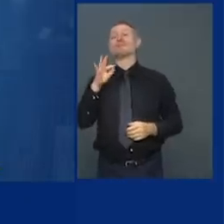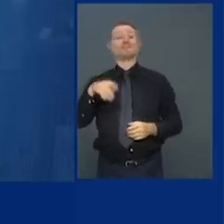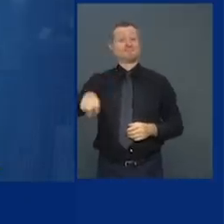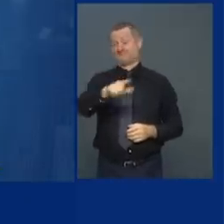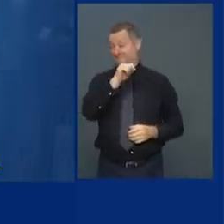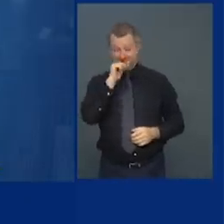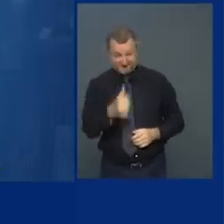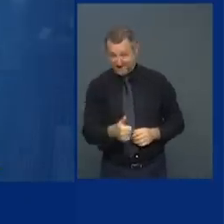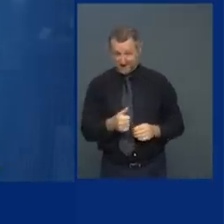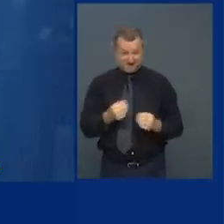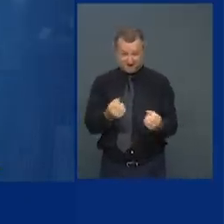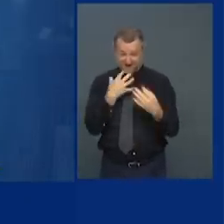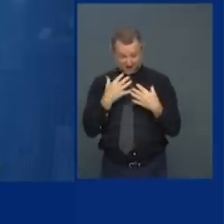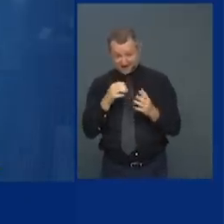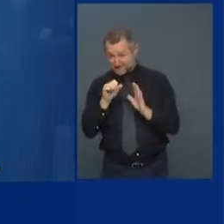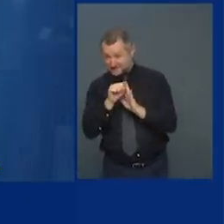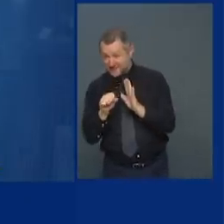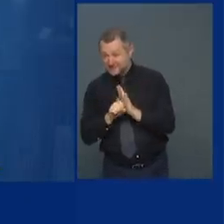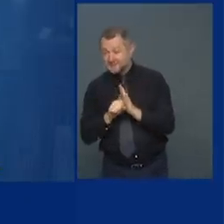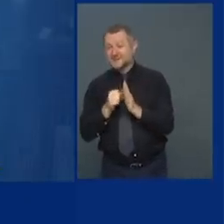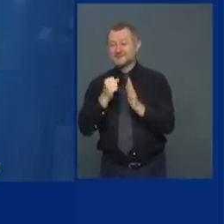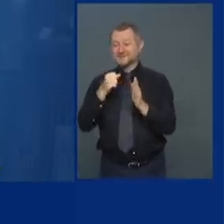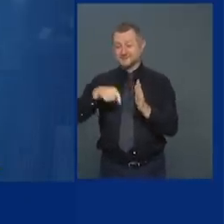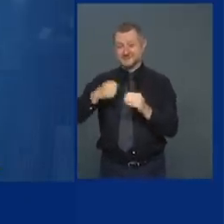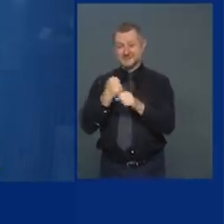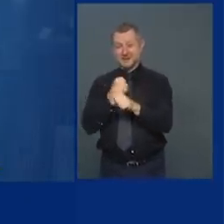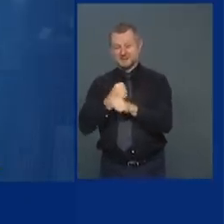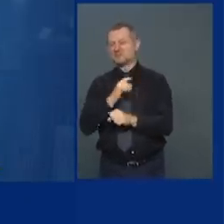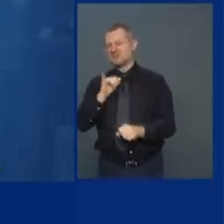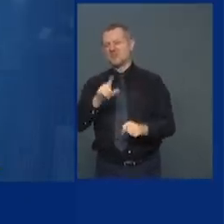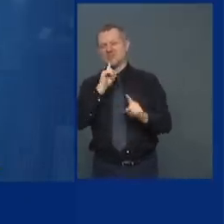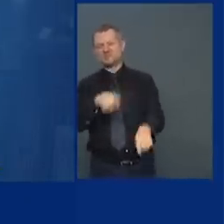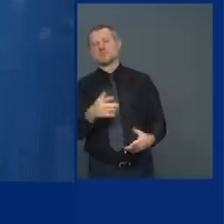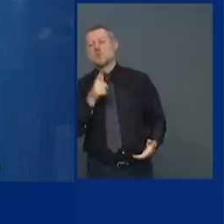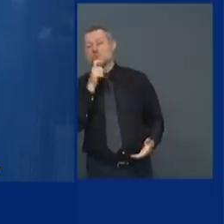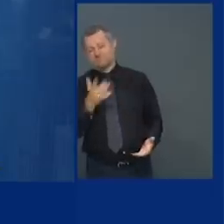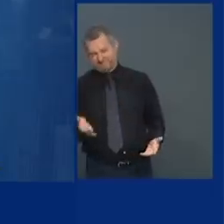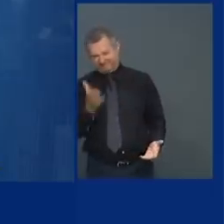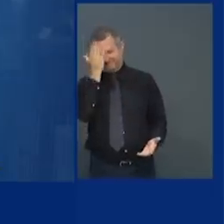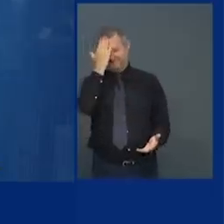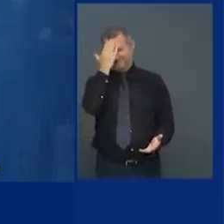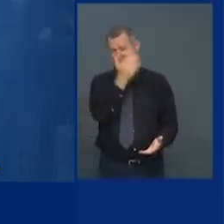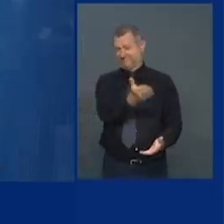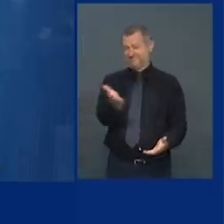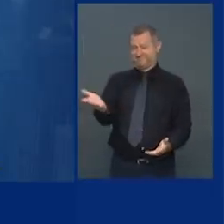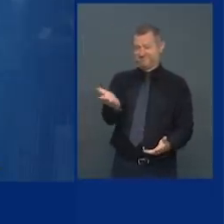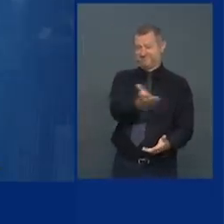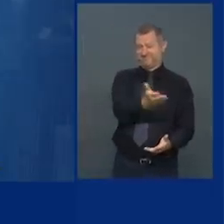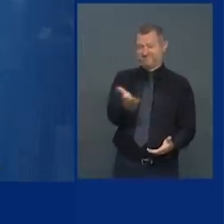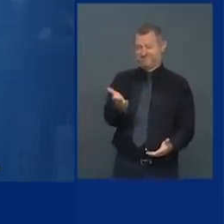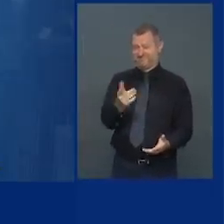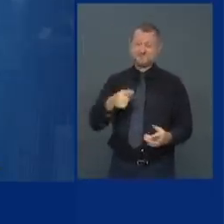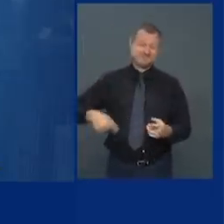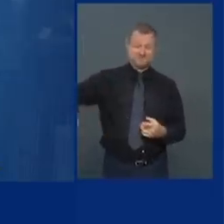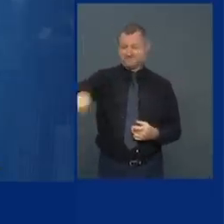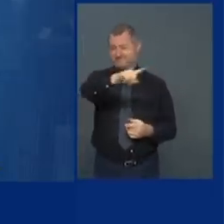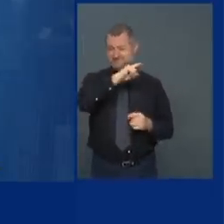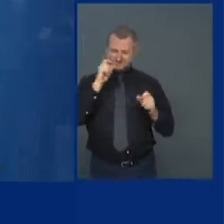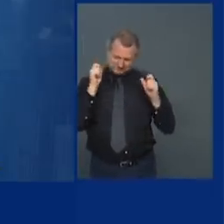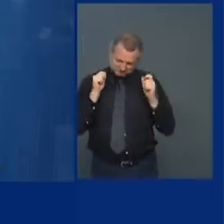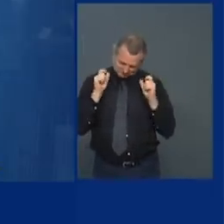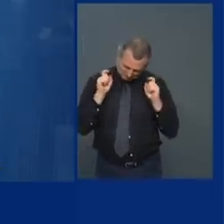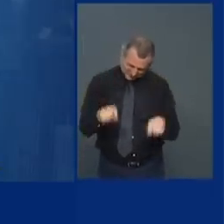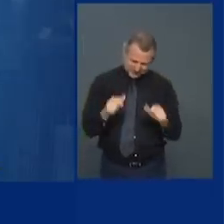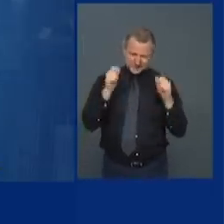that's the answer they can't get the data but we also all agree if you can operate the school